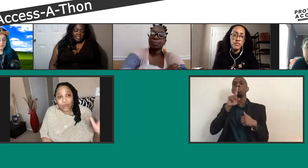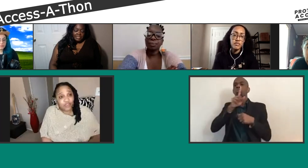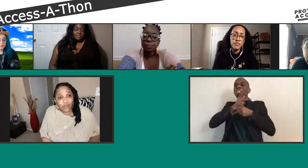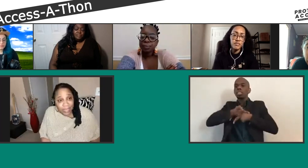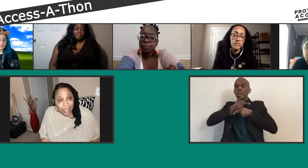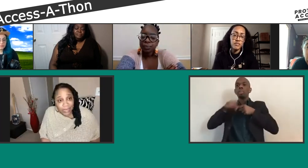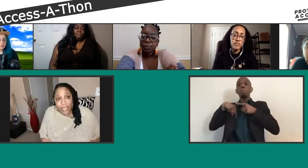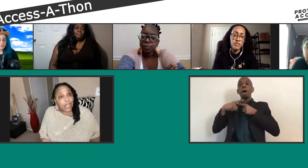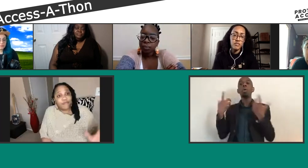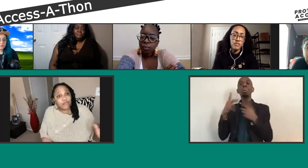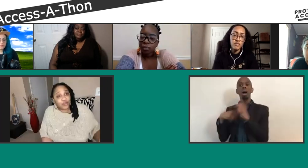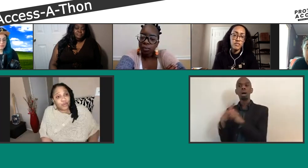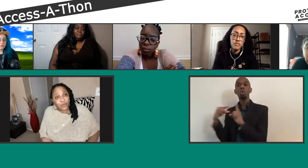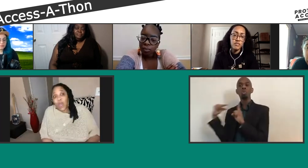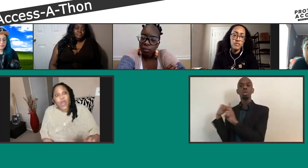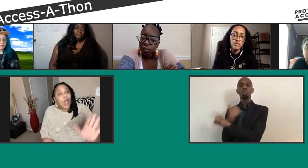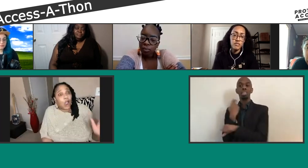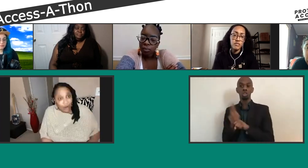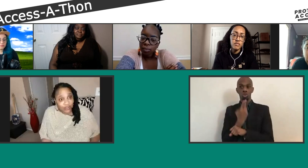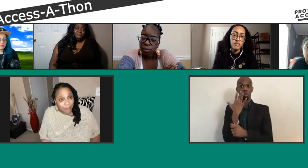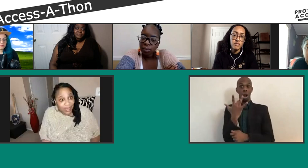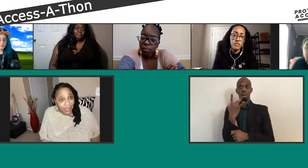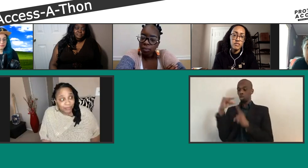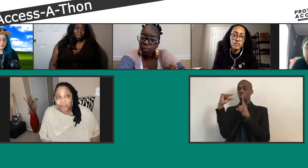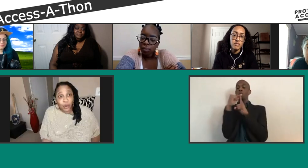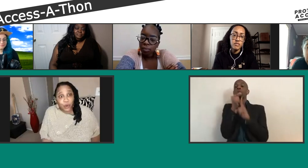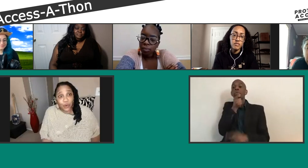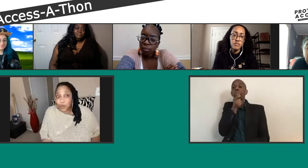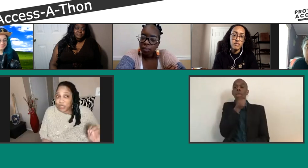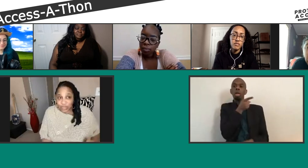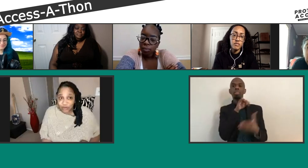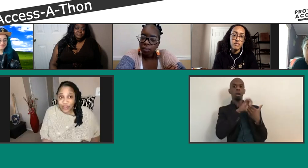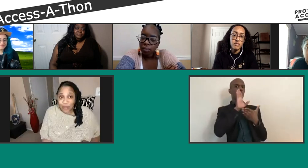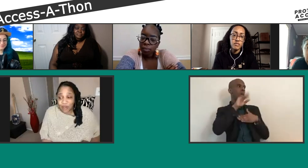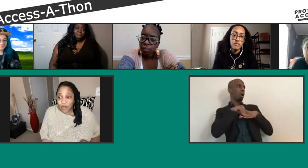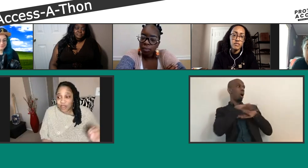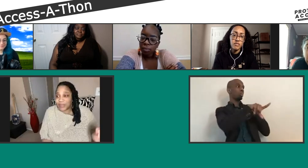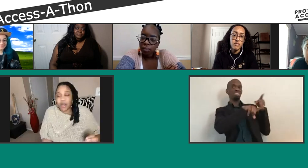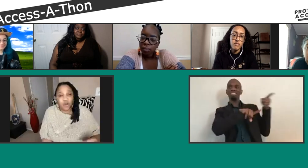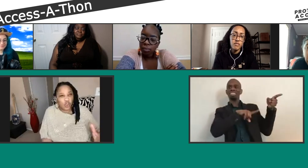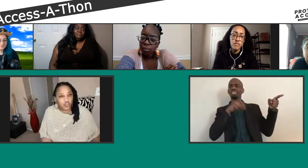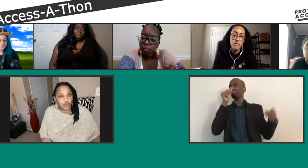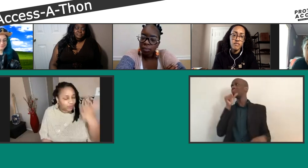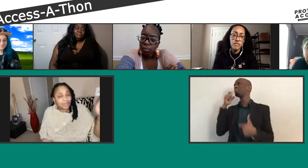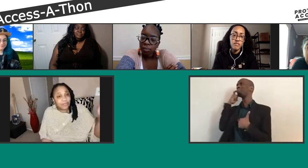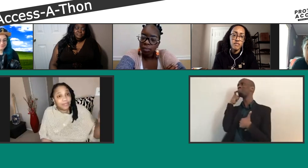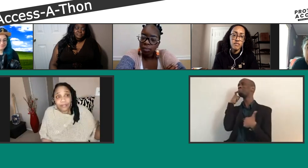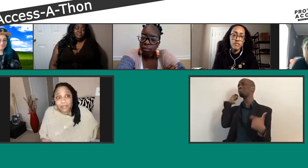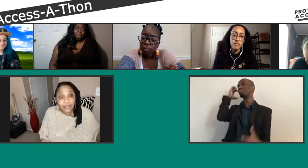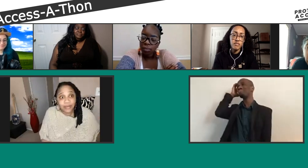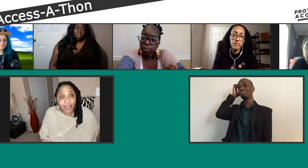raise your hand if you are somebody who, when you do something wrong, like, oh, you're so,